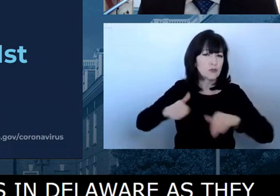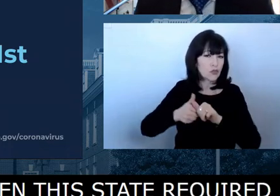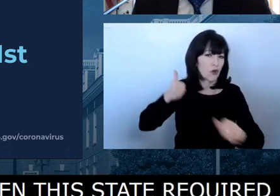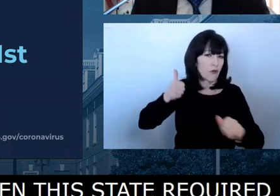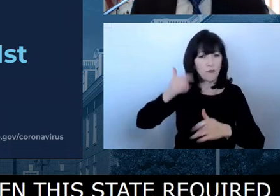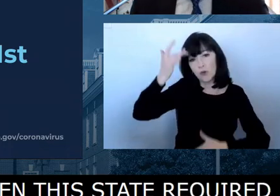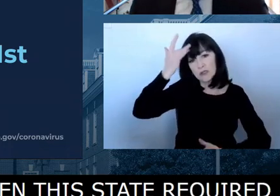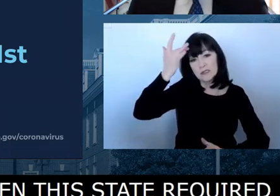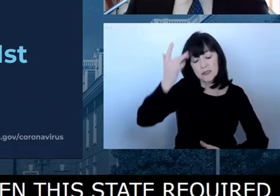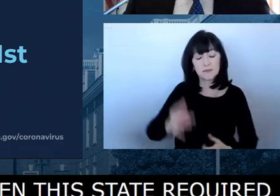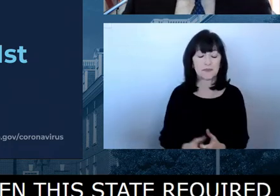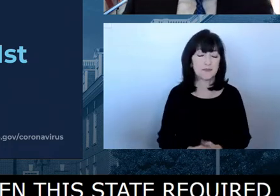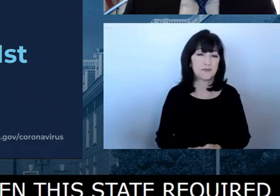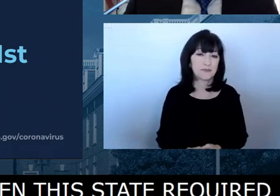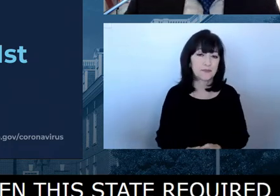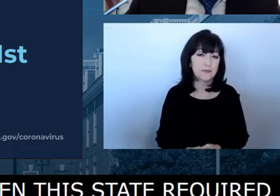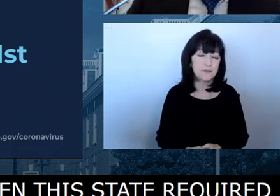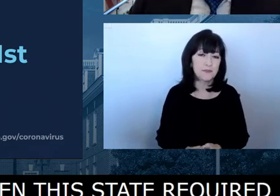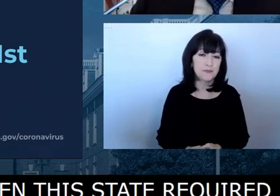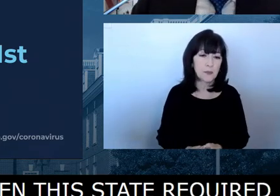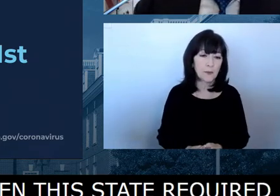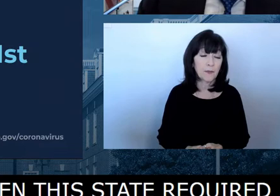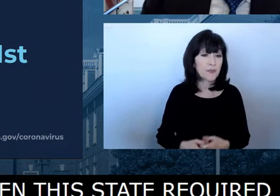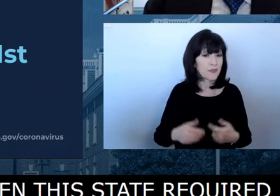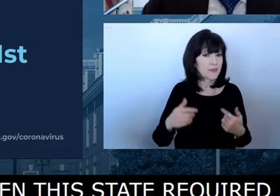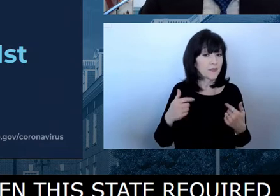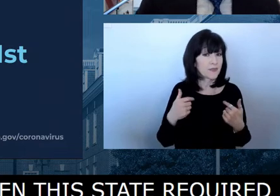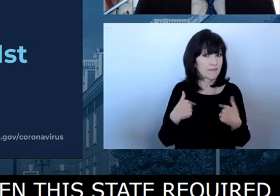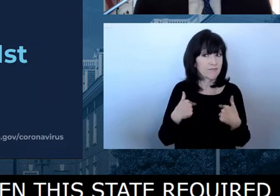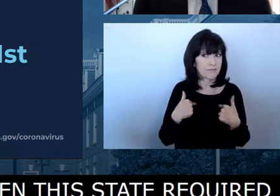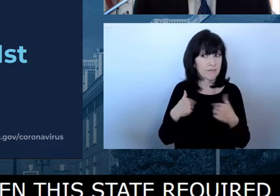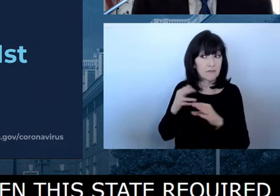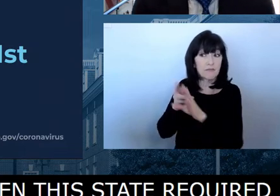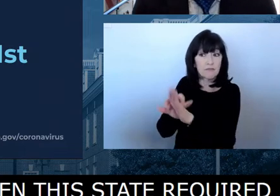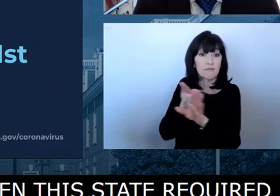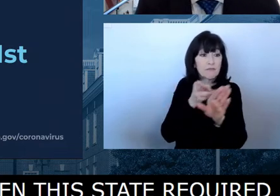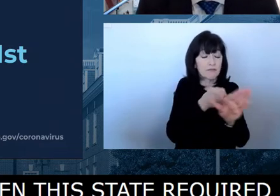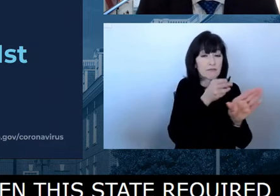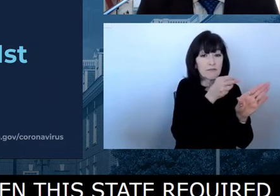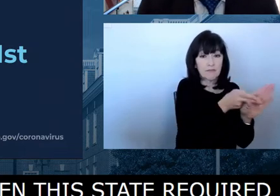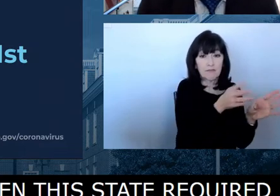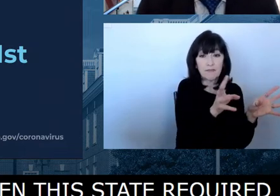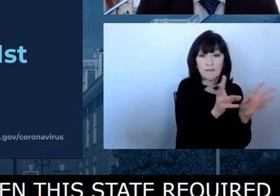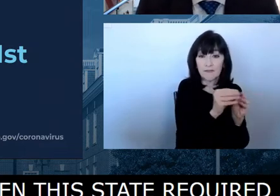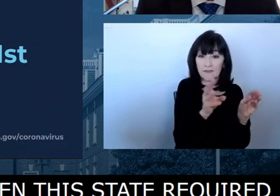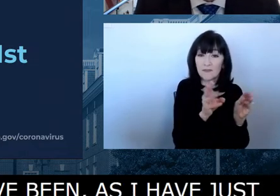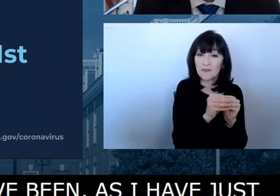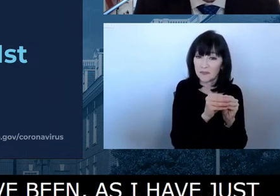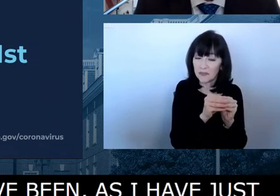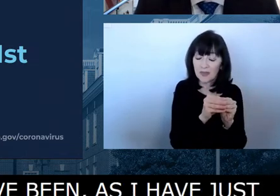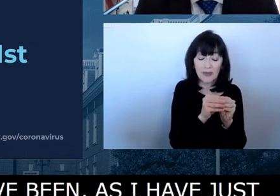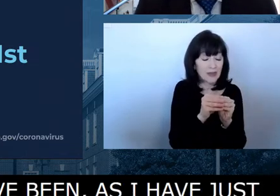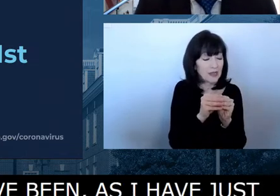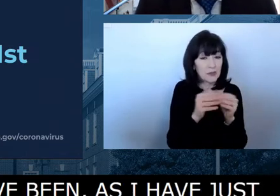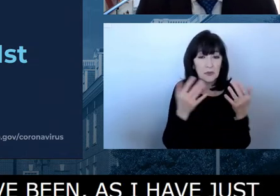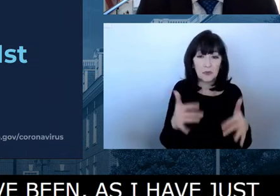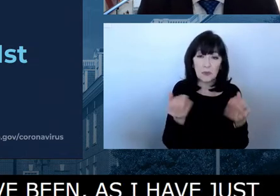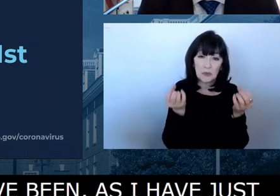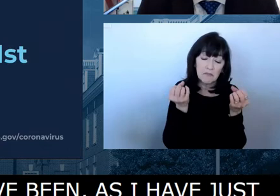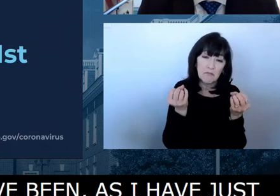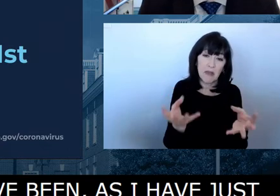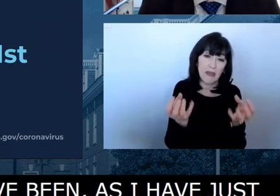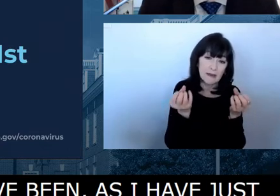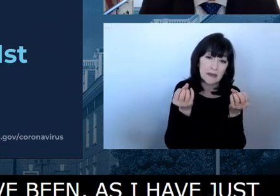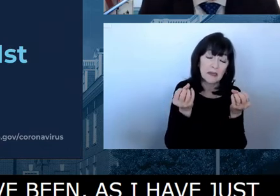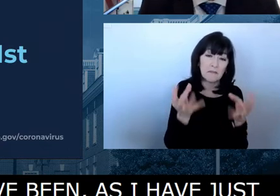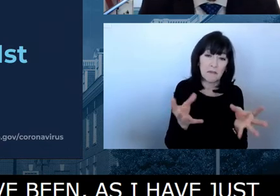So I've been, as I just shared in lots of meetings, I would need more than my fingers and toes to count the number of meetings just